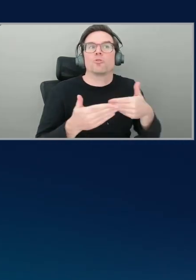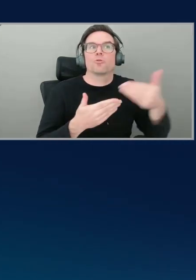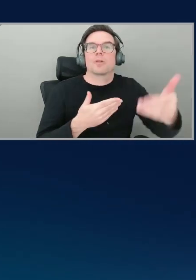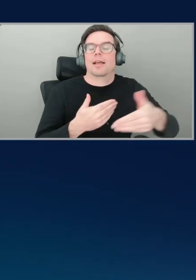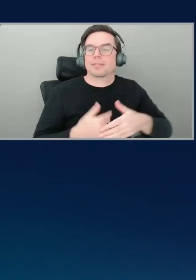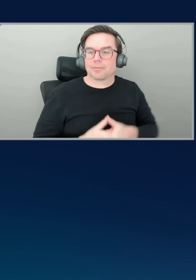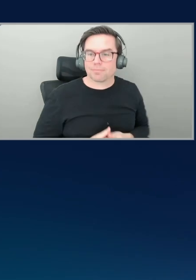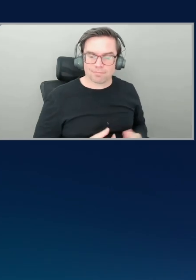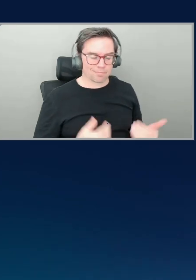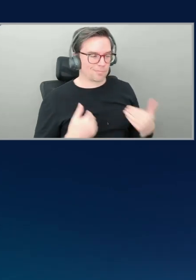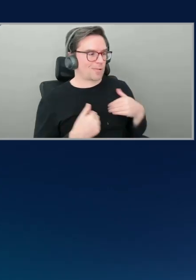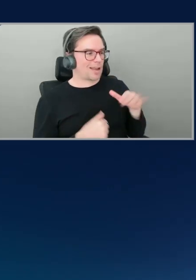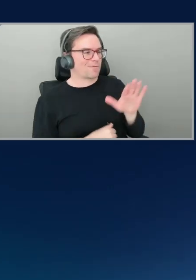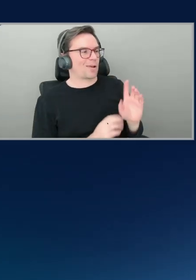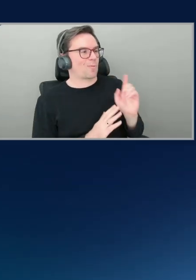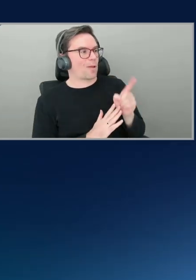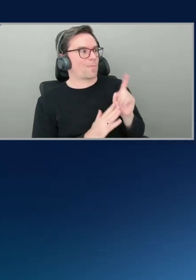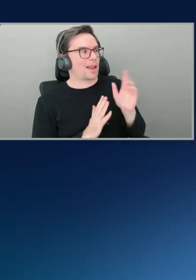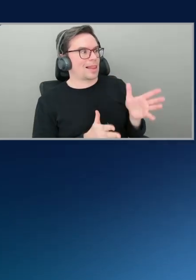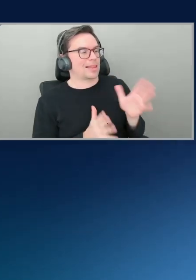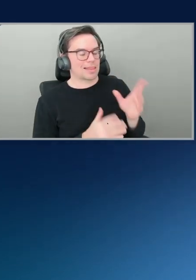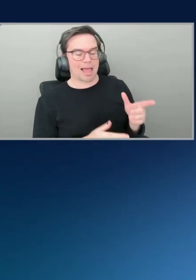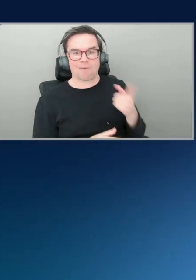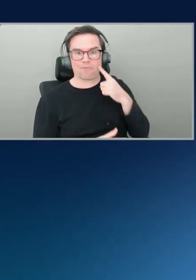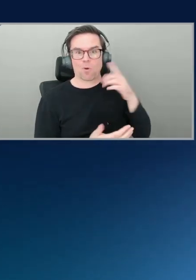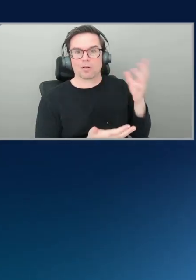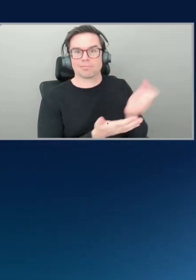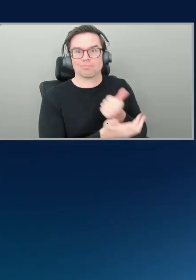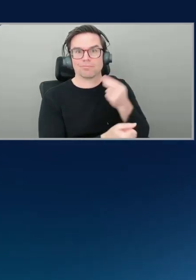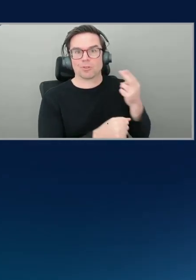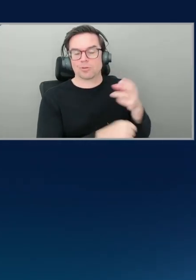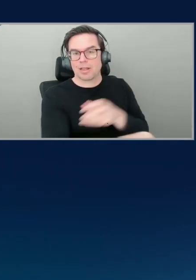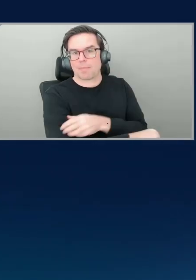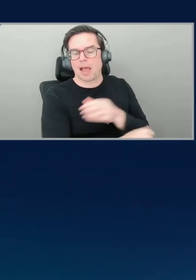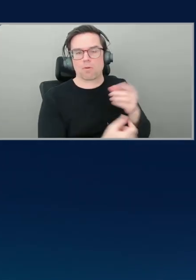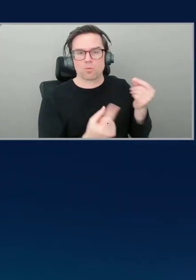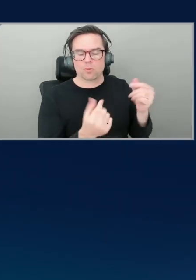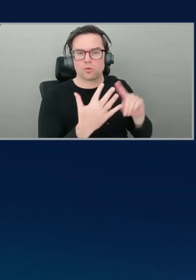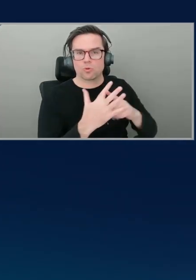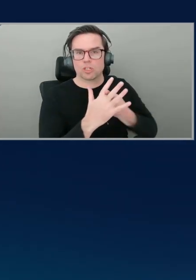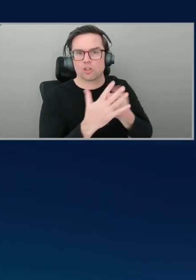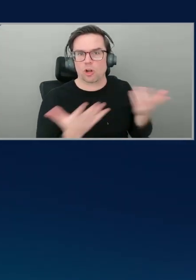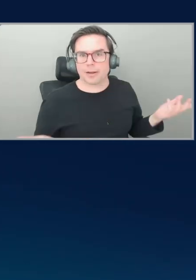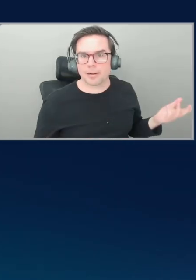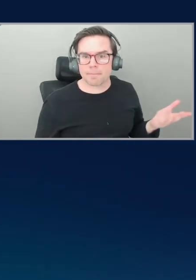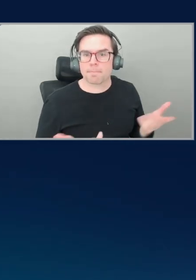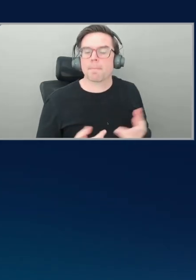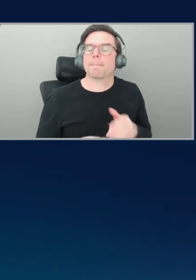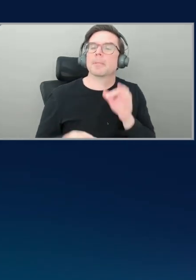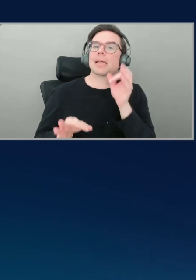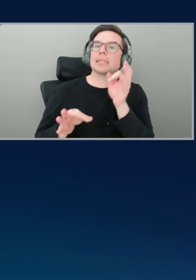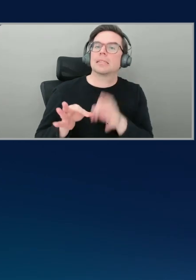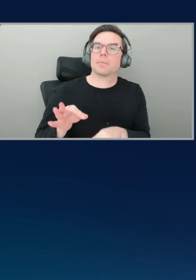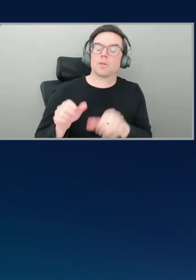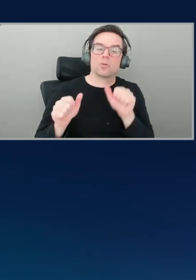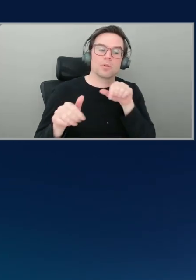power. What do I need to do to get started? It's actually really simple. So you can come into CloudWatch.